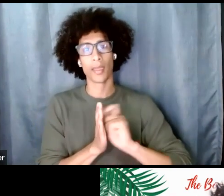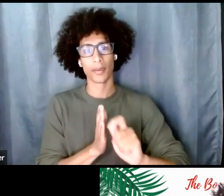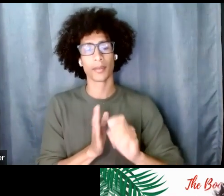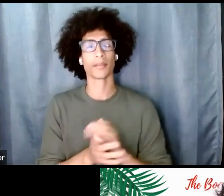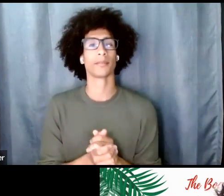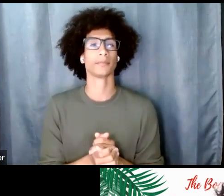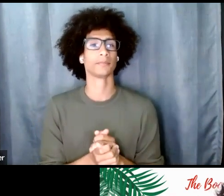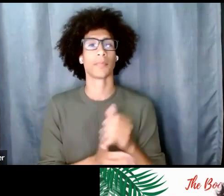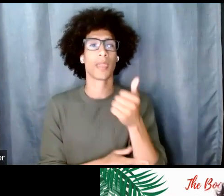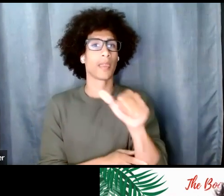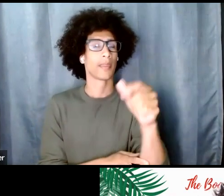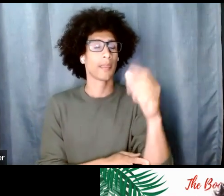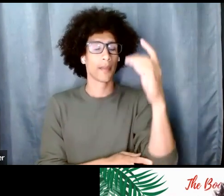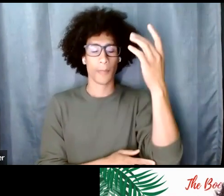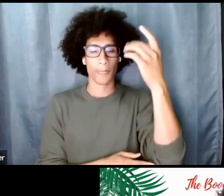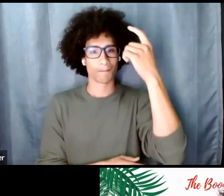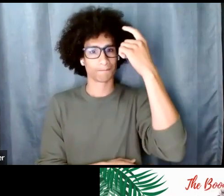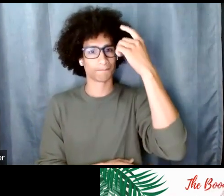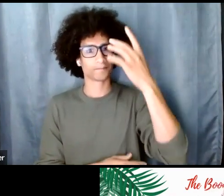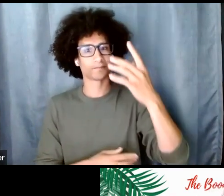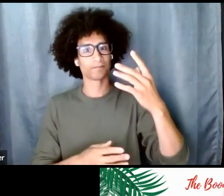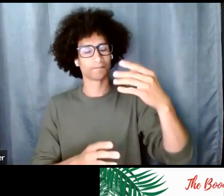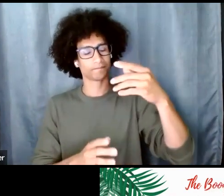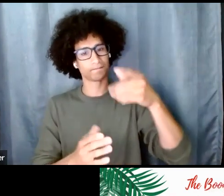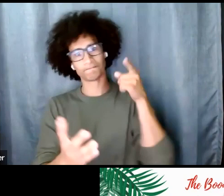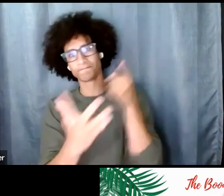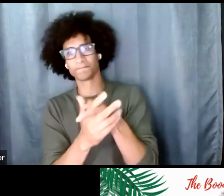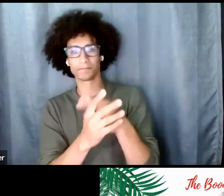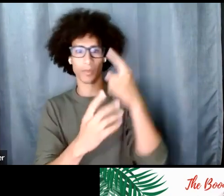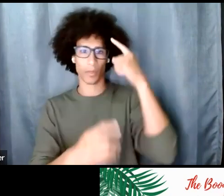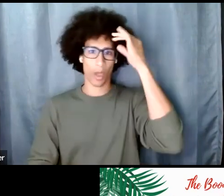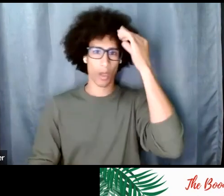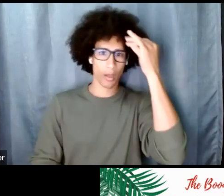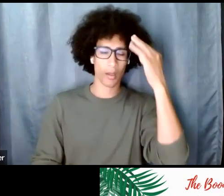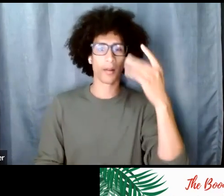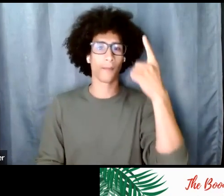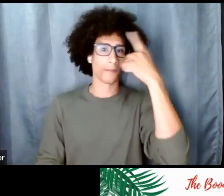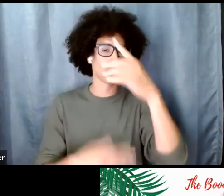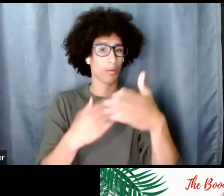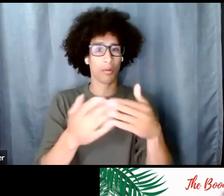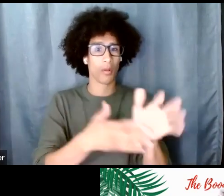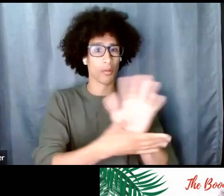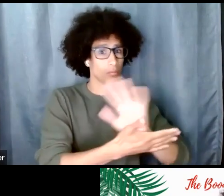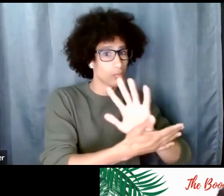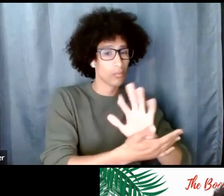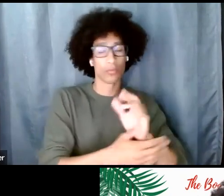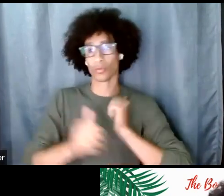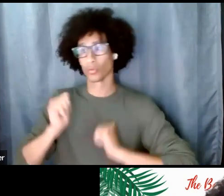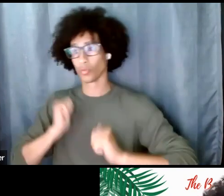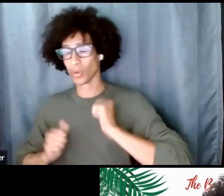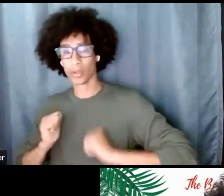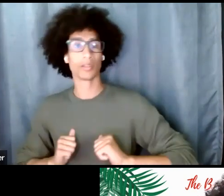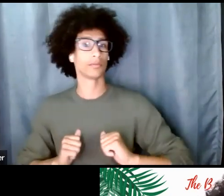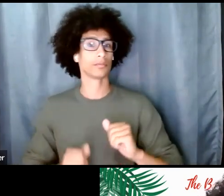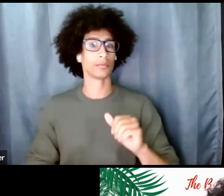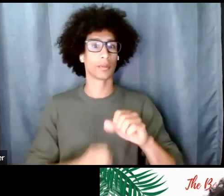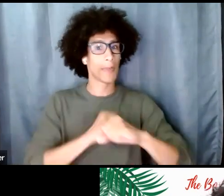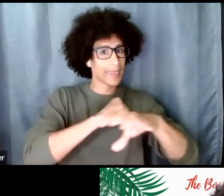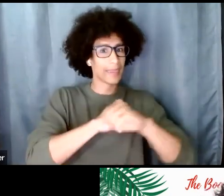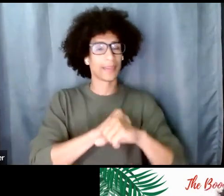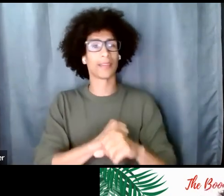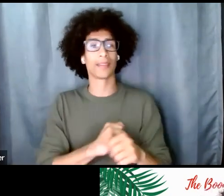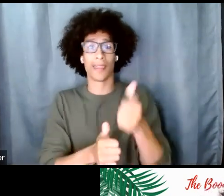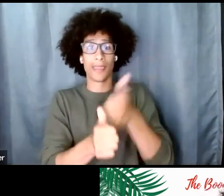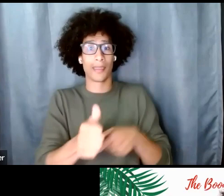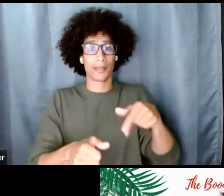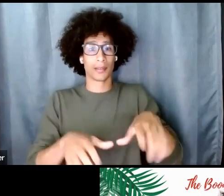for performance um whether it's for the screen for the media each session is about 55 minutes long and